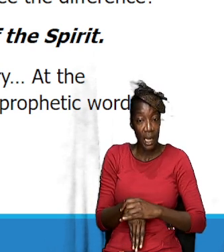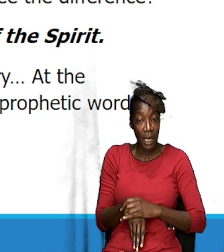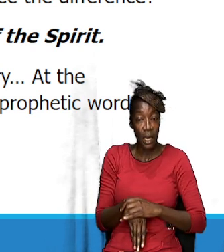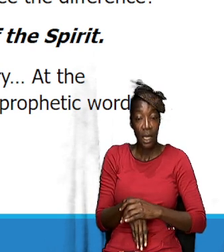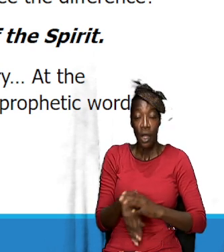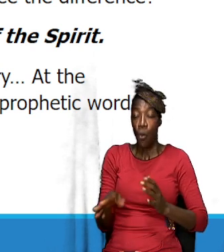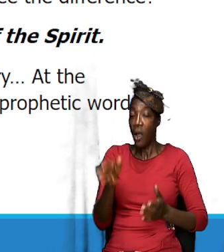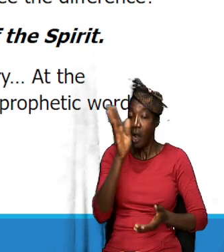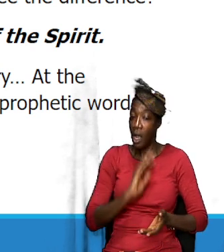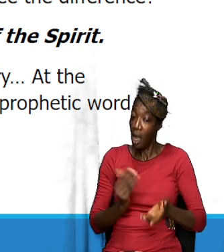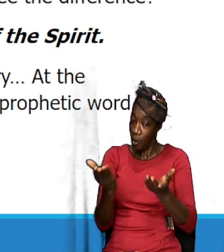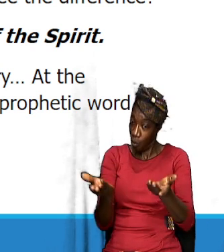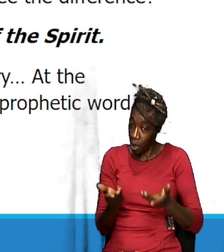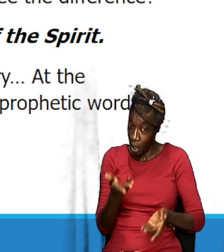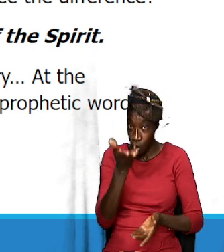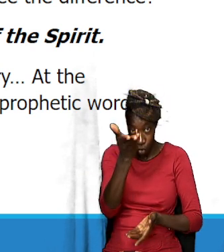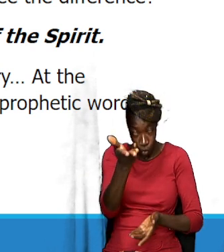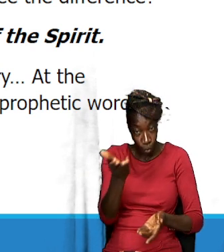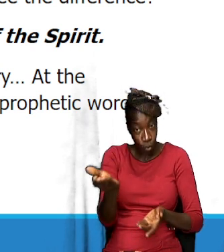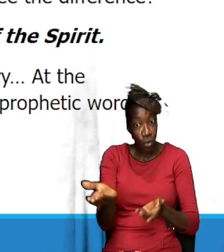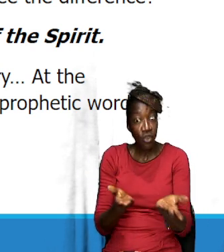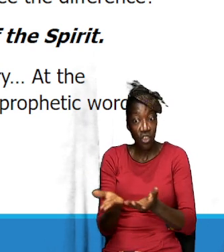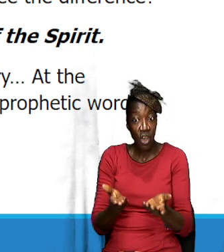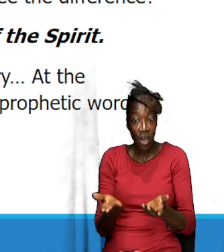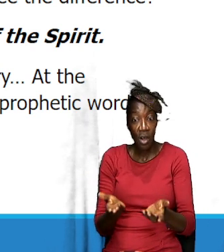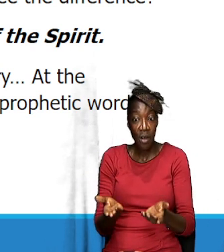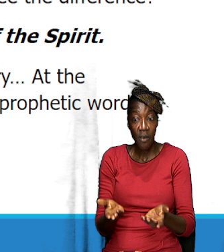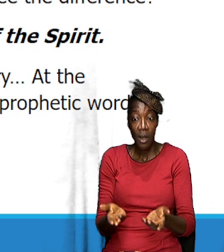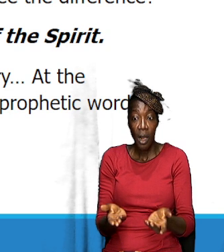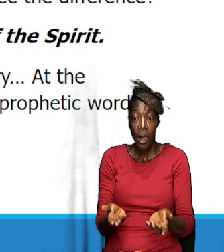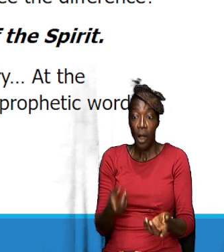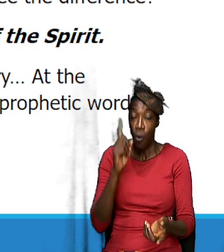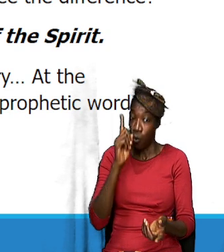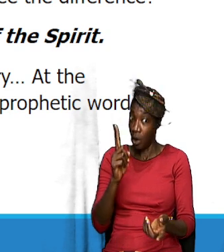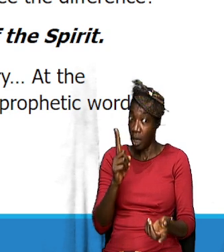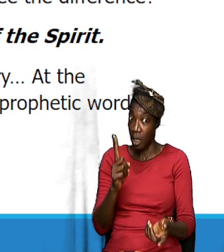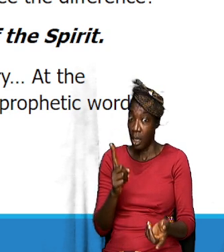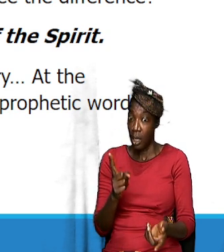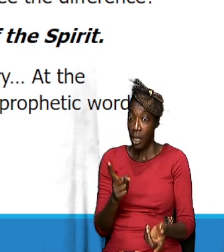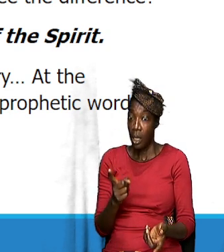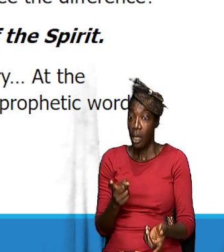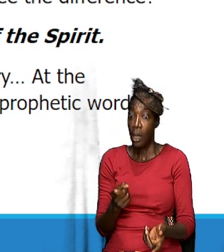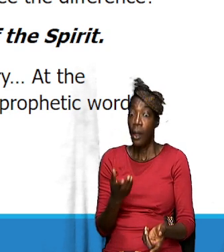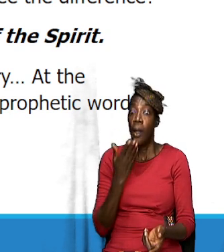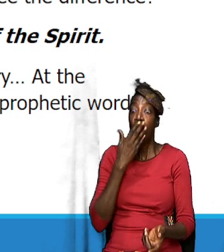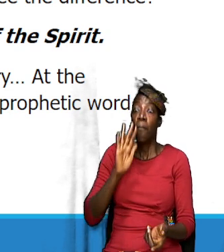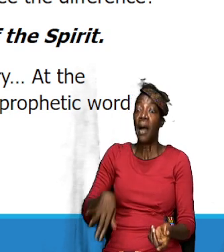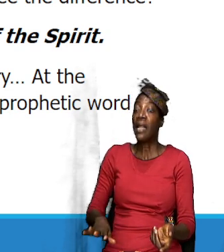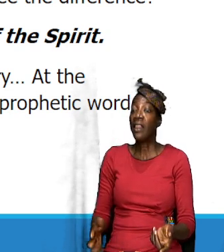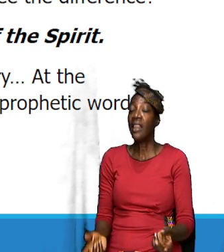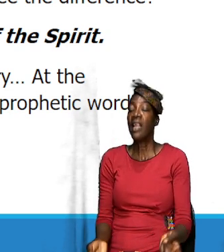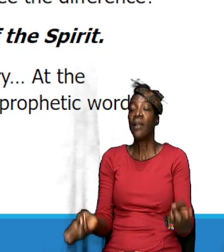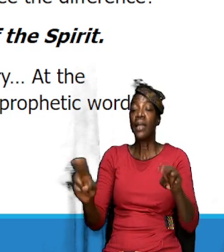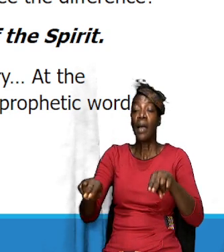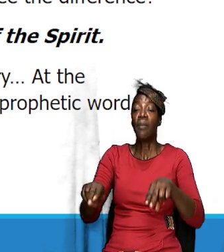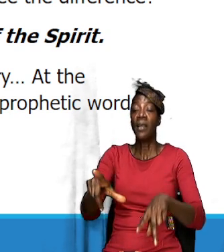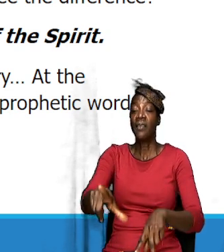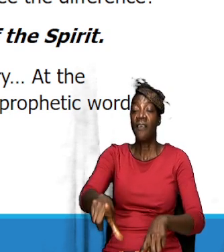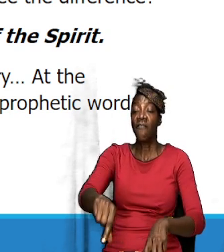wants us to serve. Because one of the worst thing can happen to us is to find ourselves